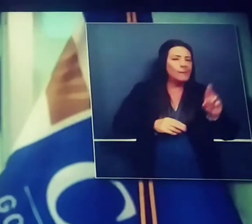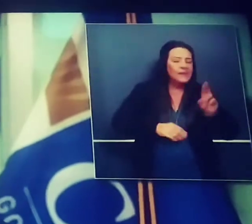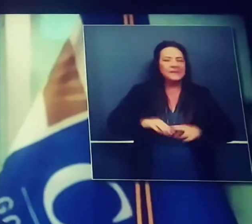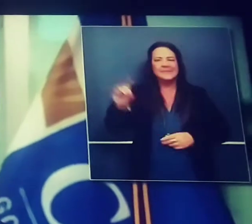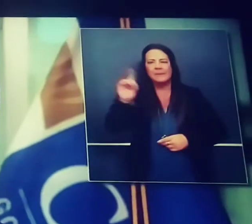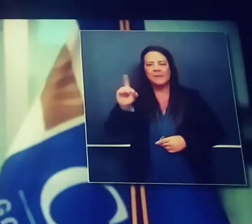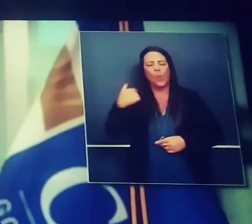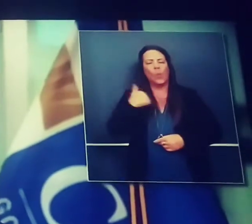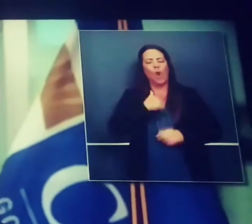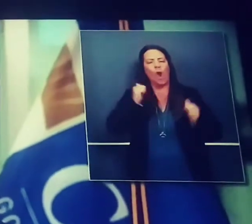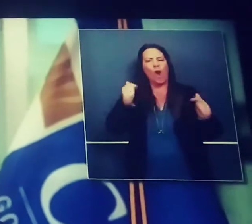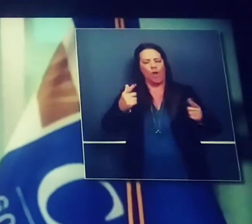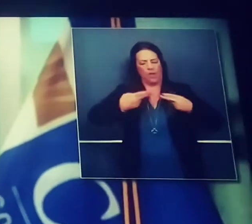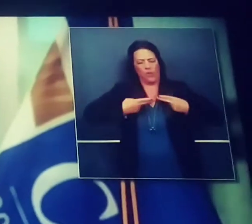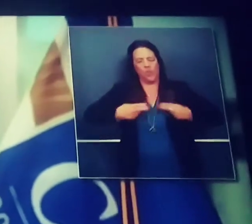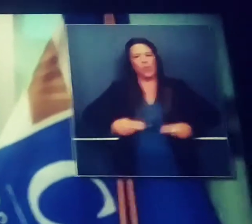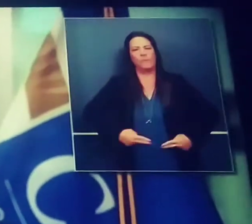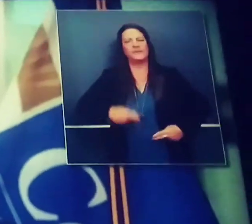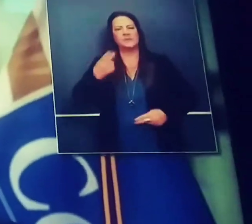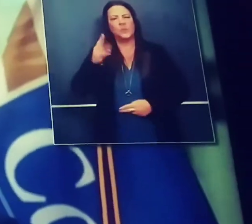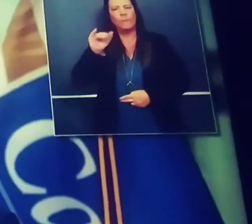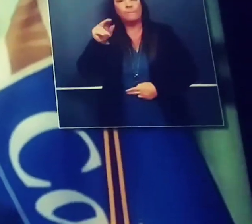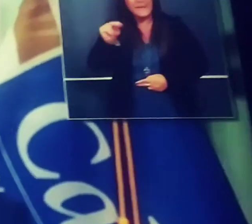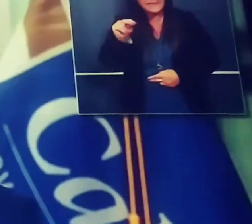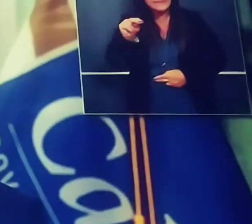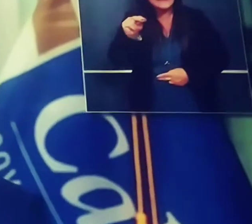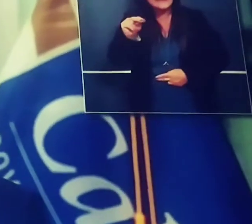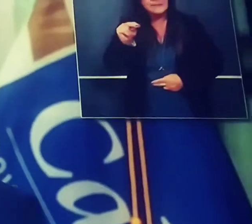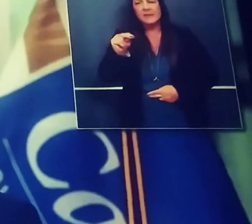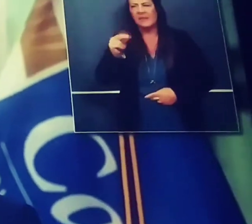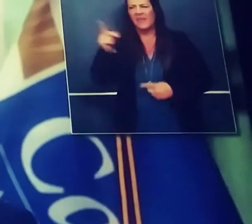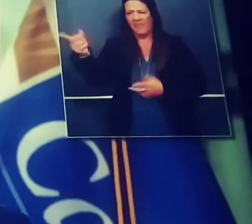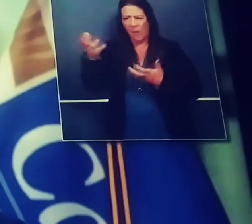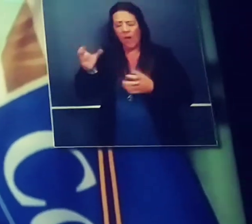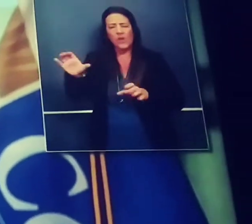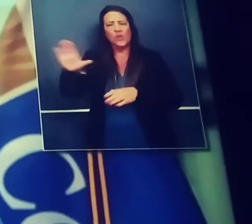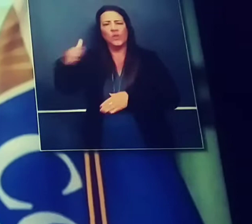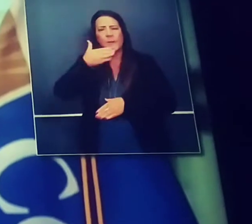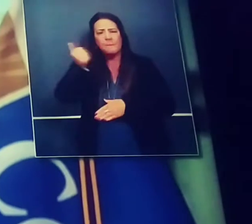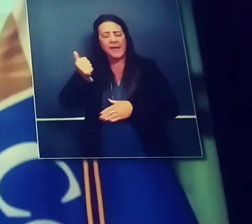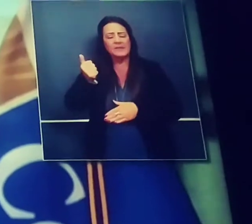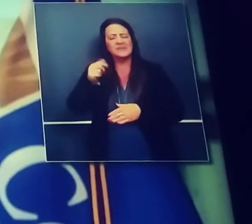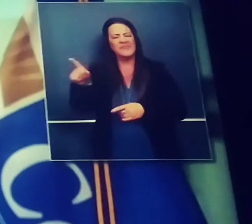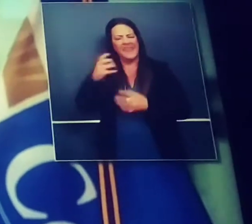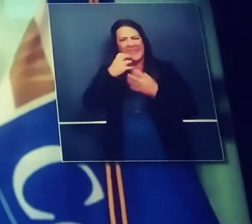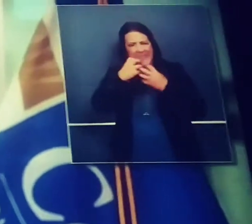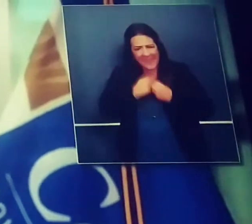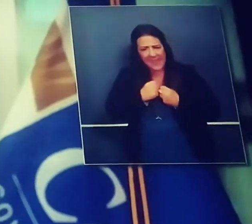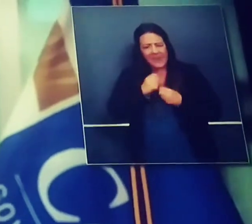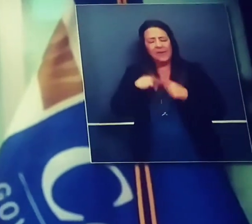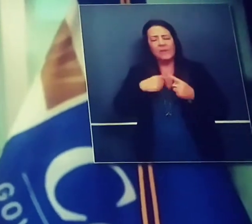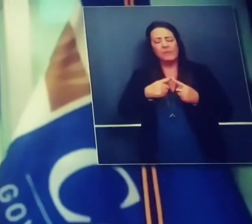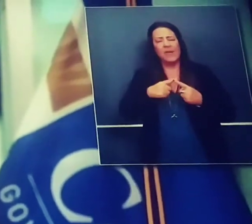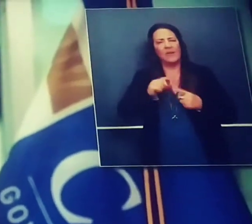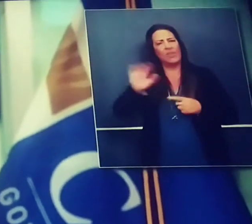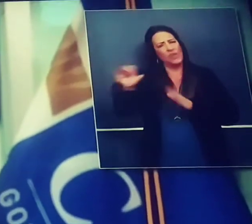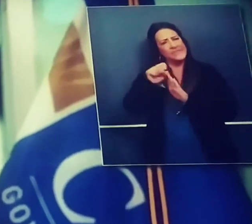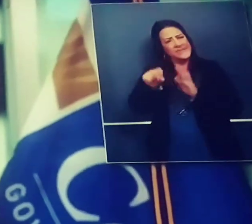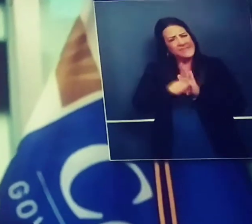human beings that want to do the best they possibly can. This school is definitely running for president in 2024.